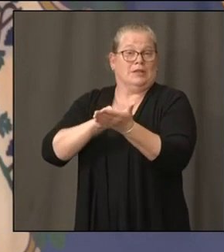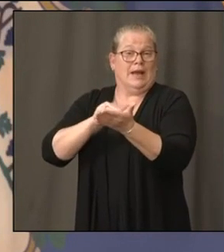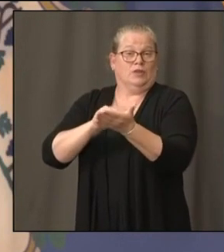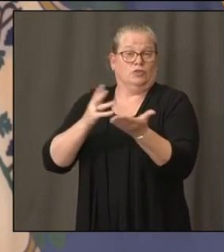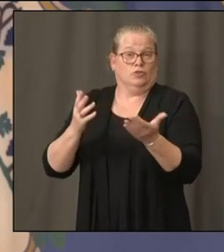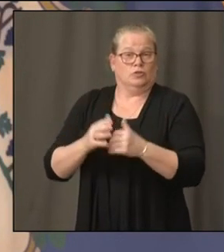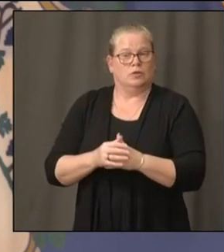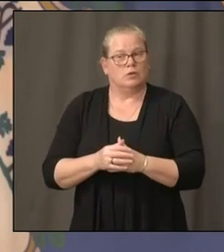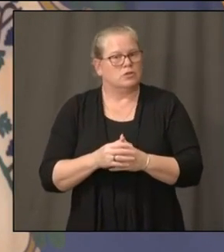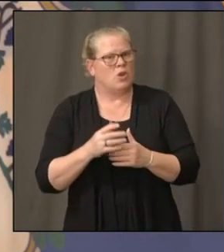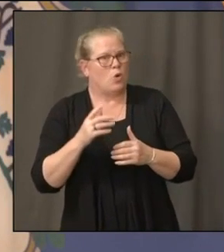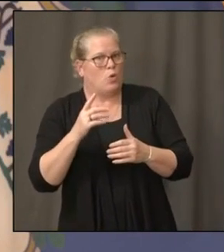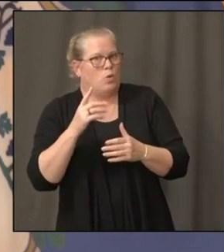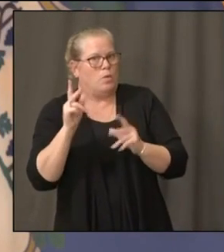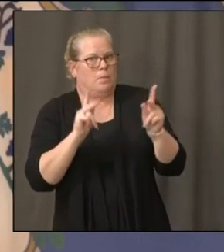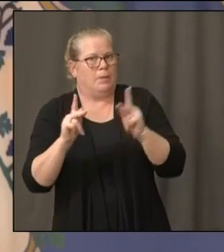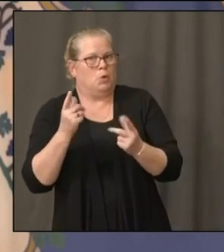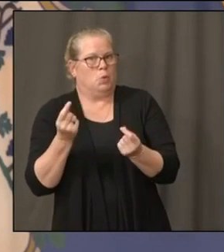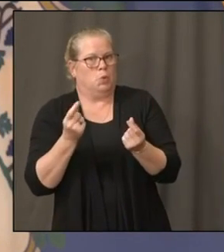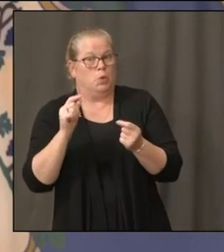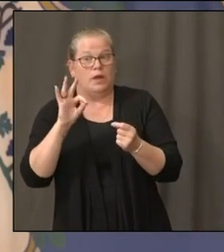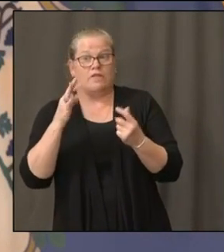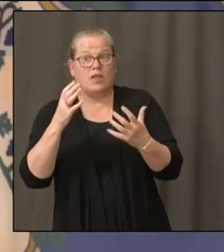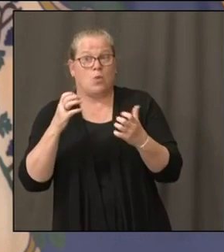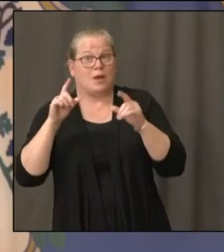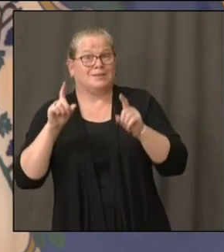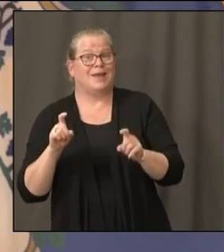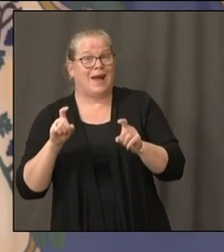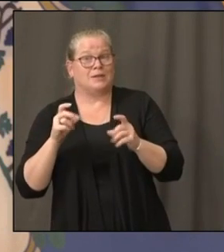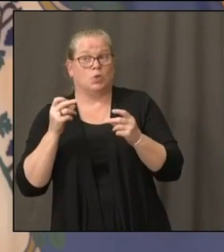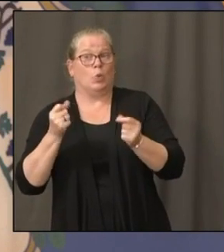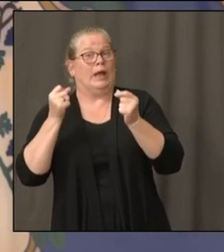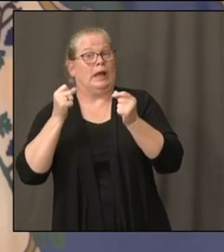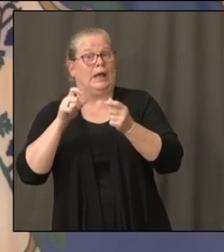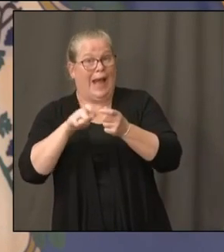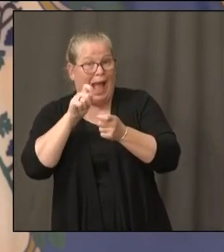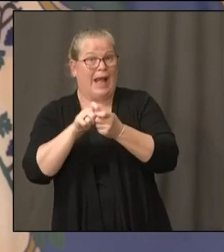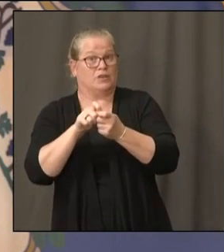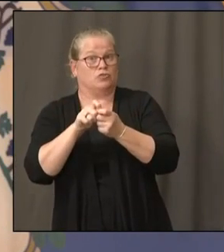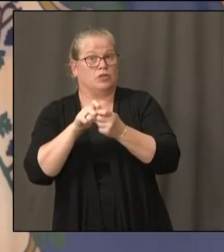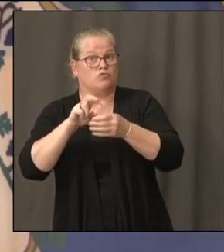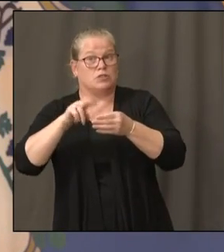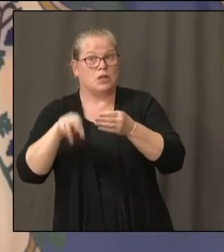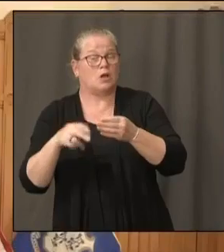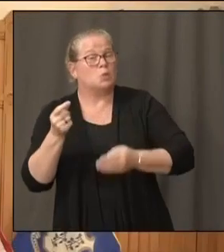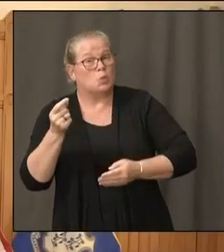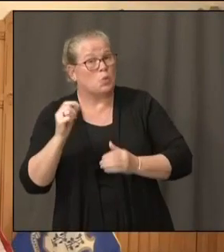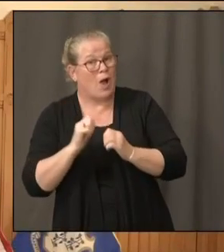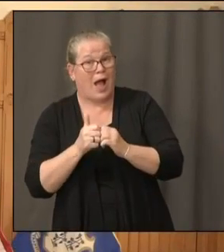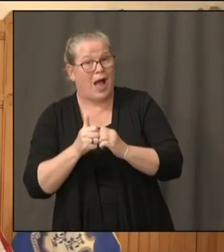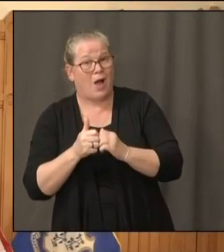the meantime if they want to get a test quickly and it's accurate? Want start with that?